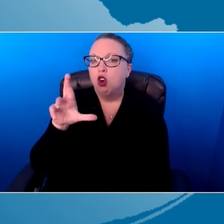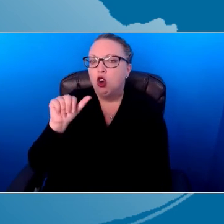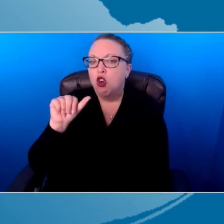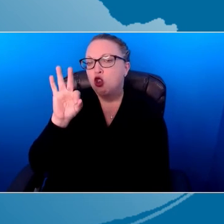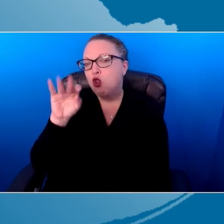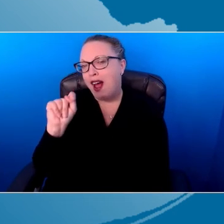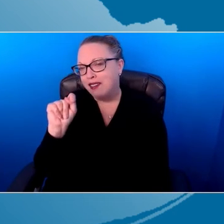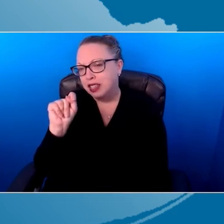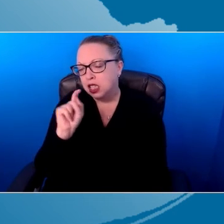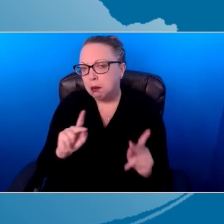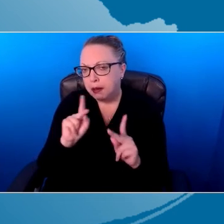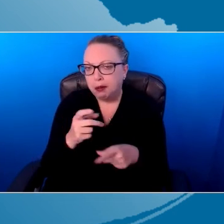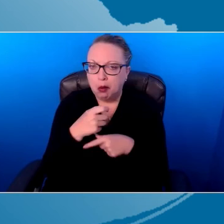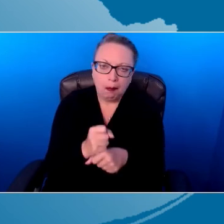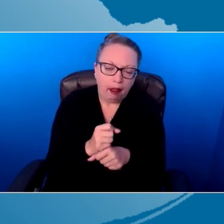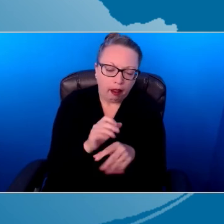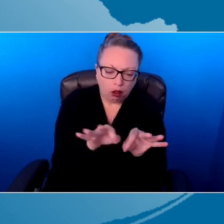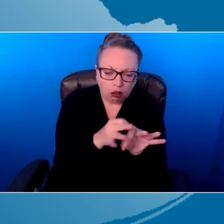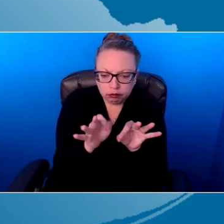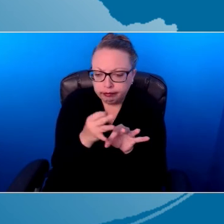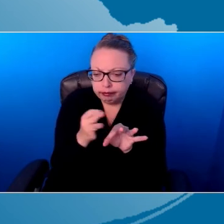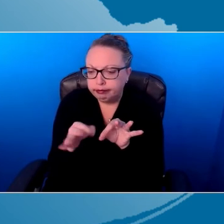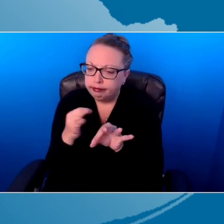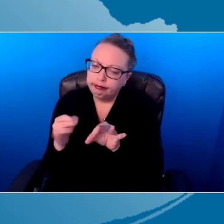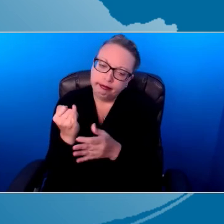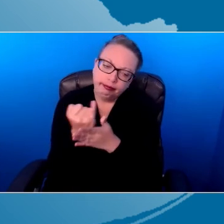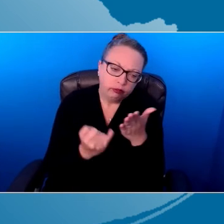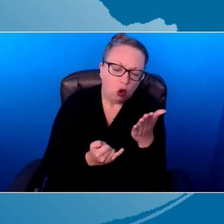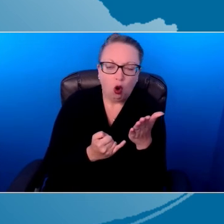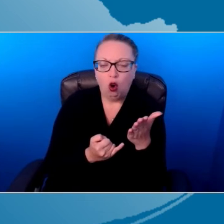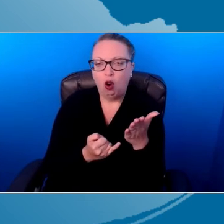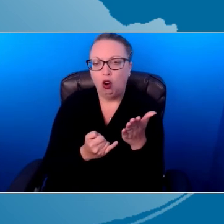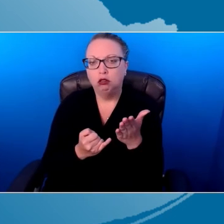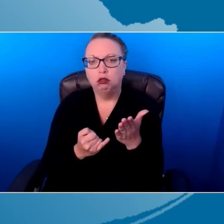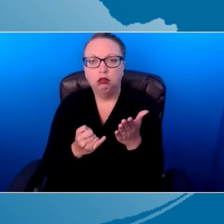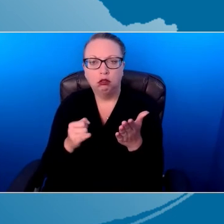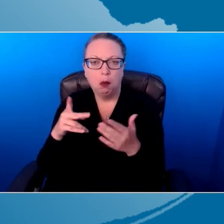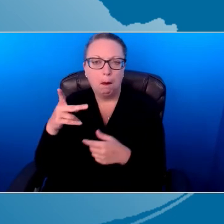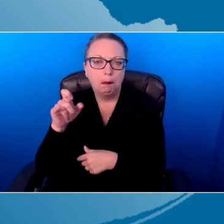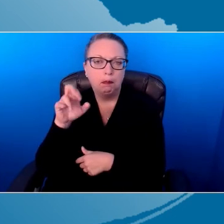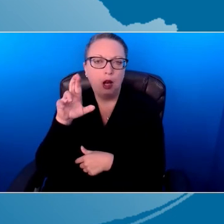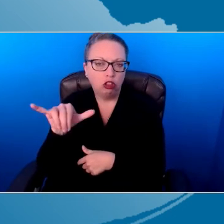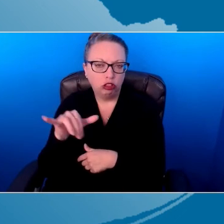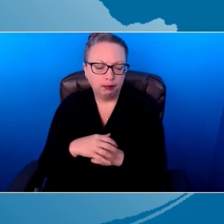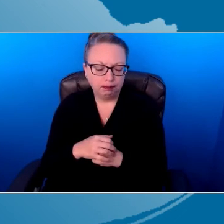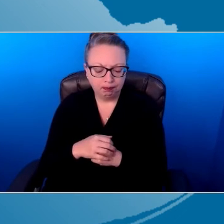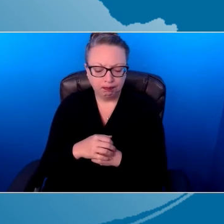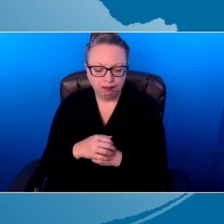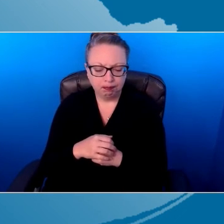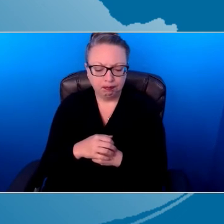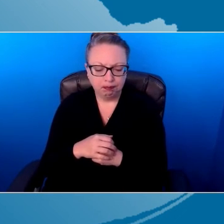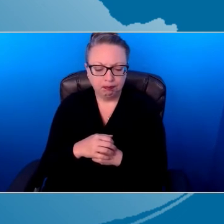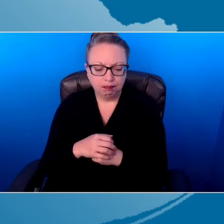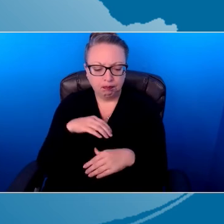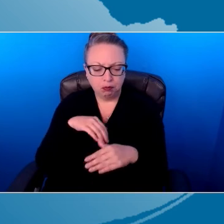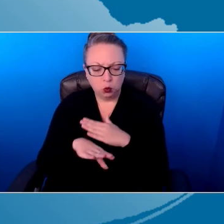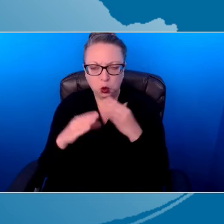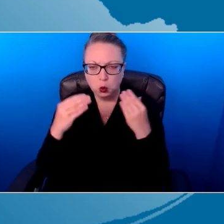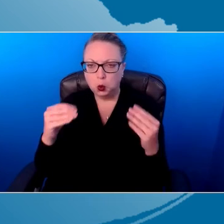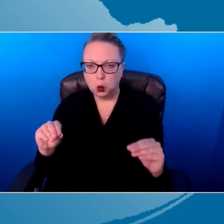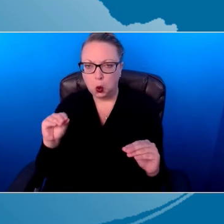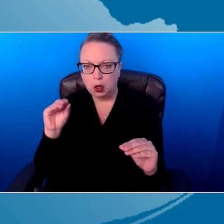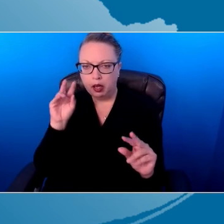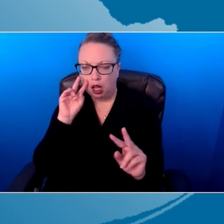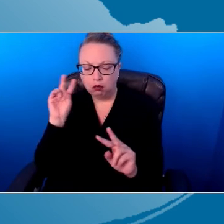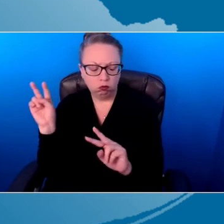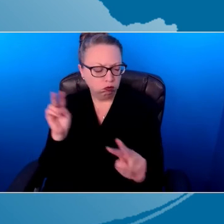weaving and art and pottery. And I noticed a piece of handcrafted pottery pottery from across the room.